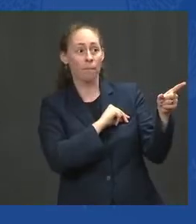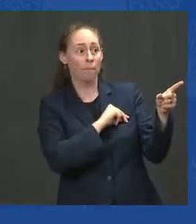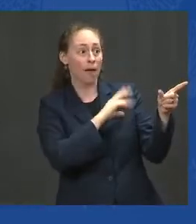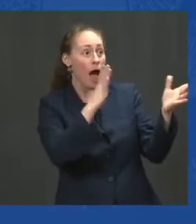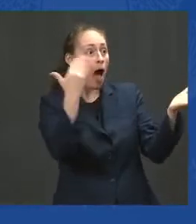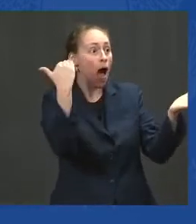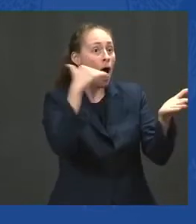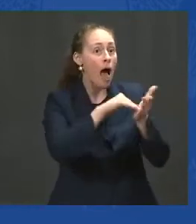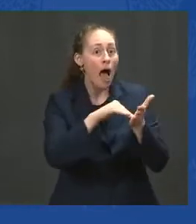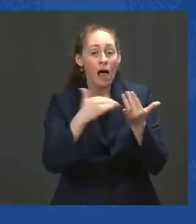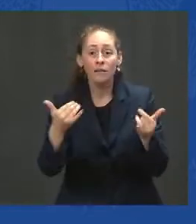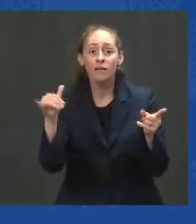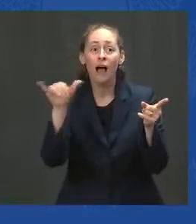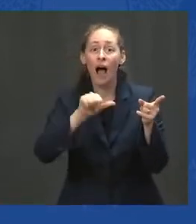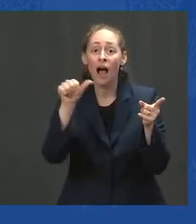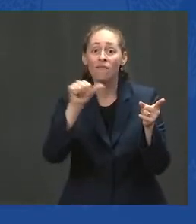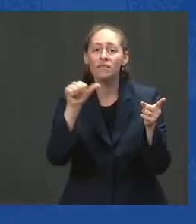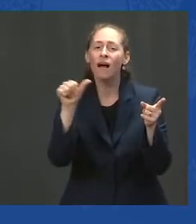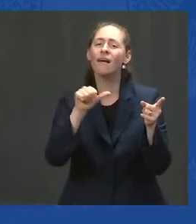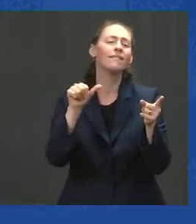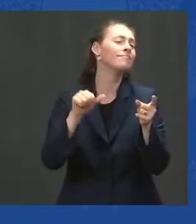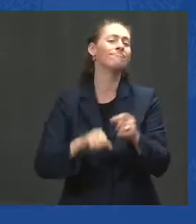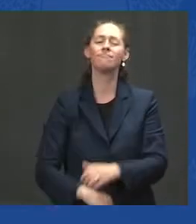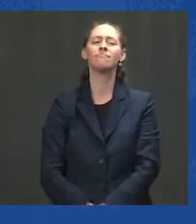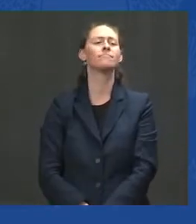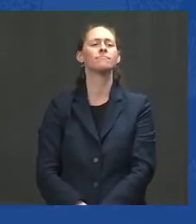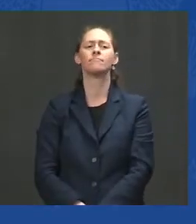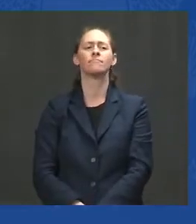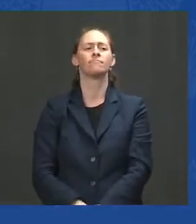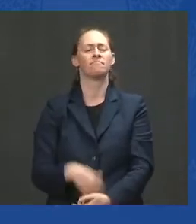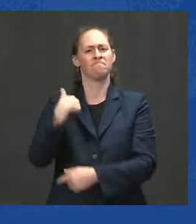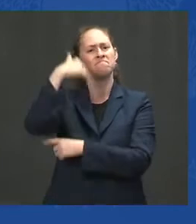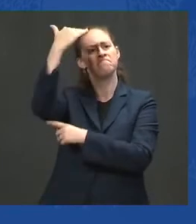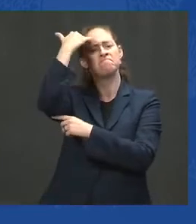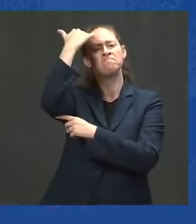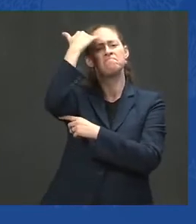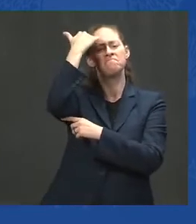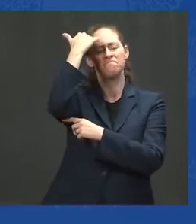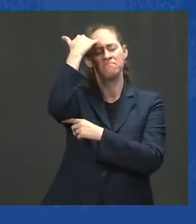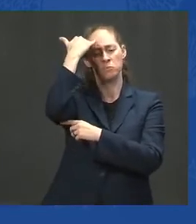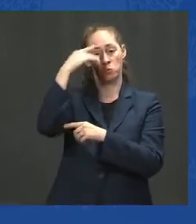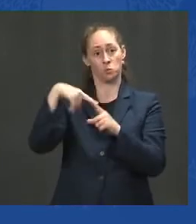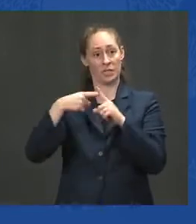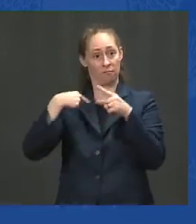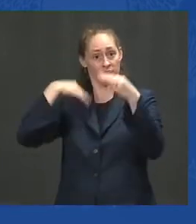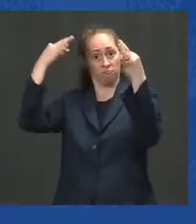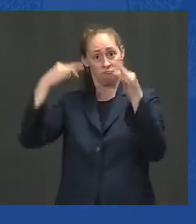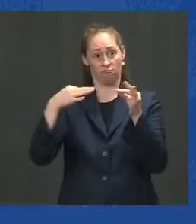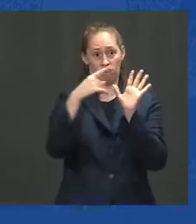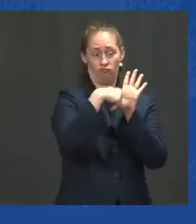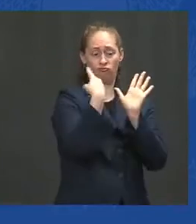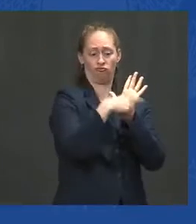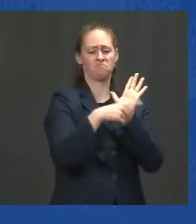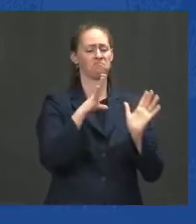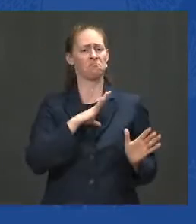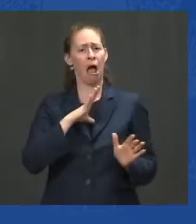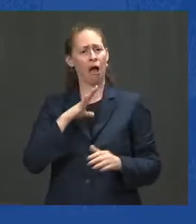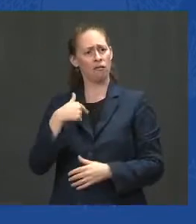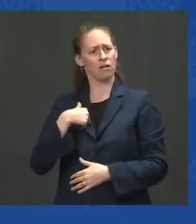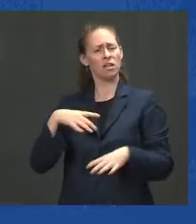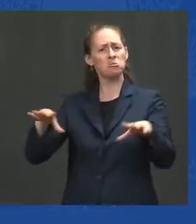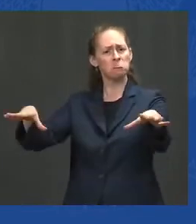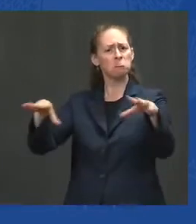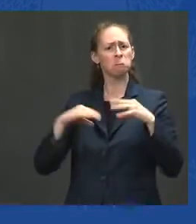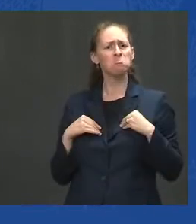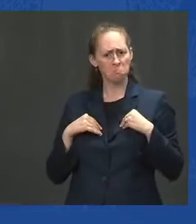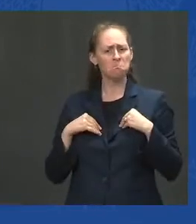I know my decision will be criticized, but I would rather take all that criticism than pass